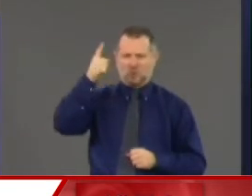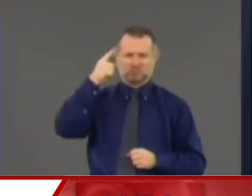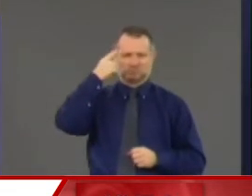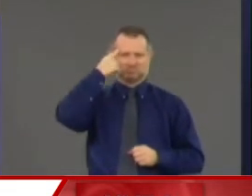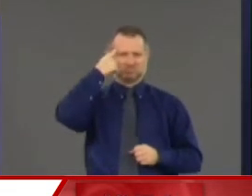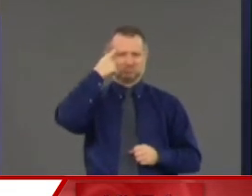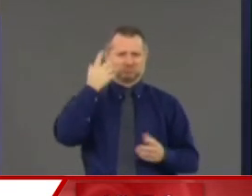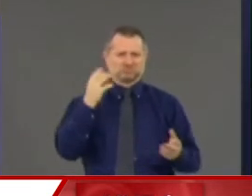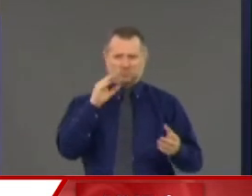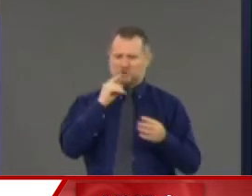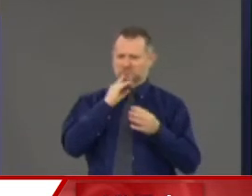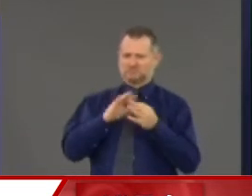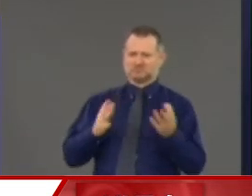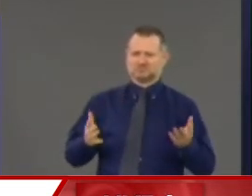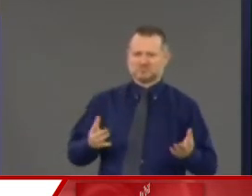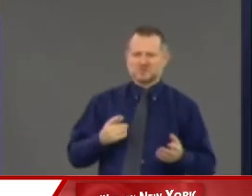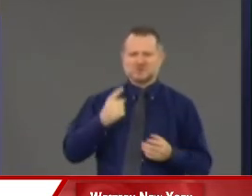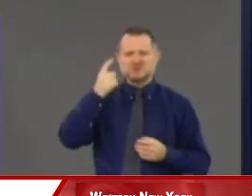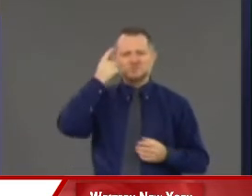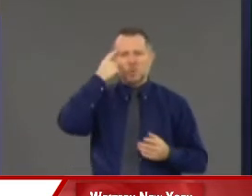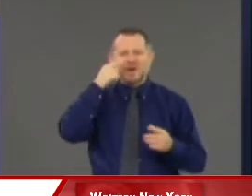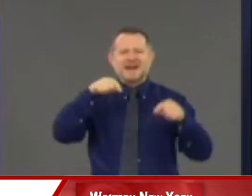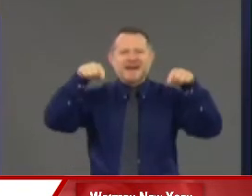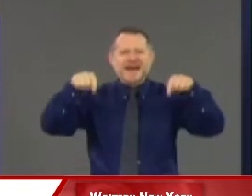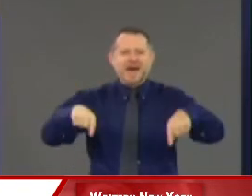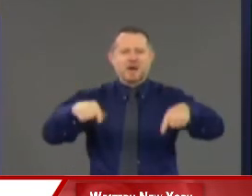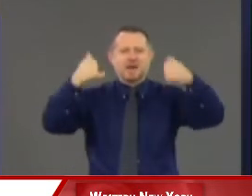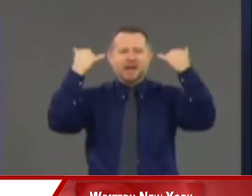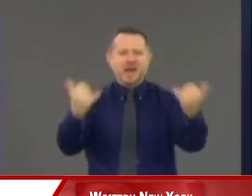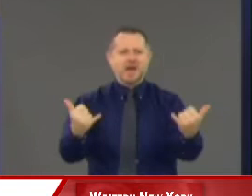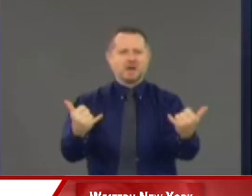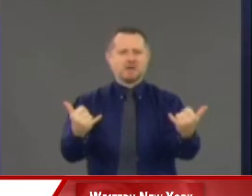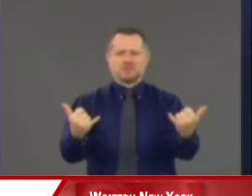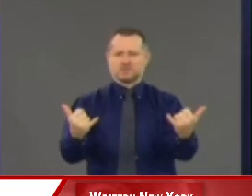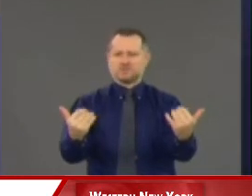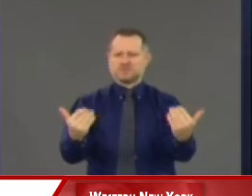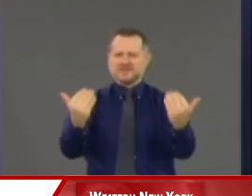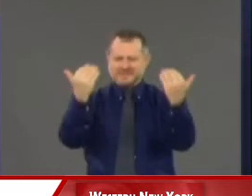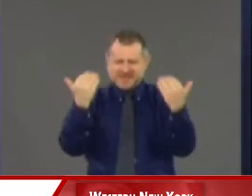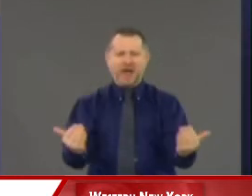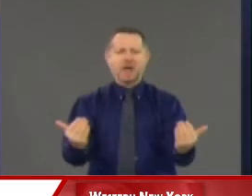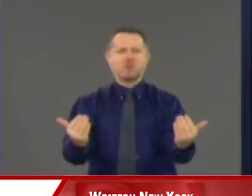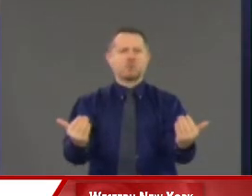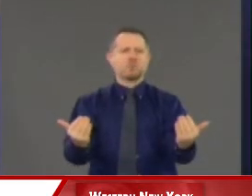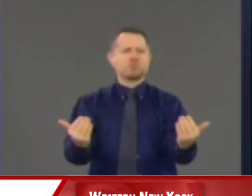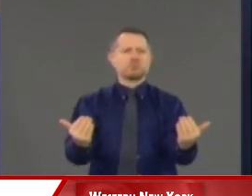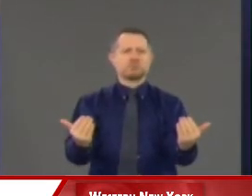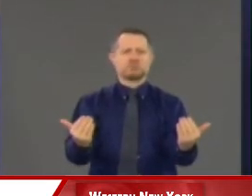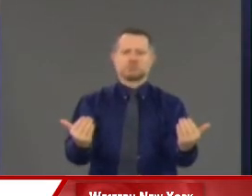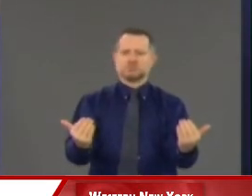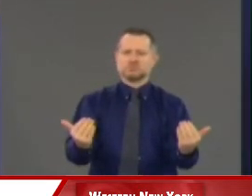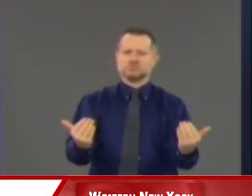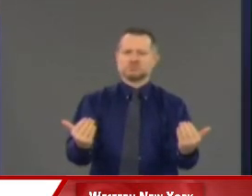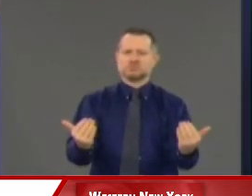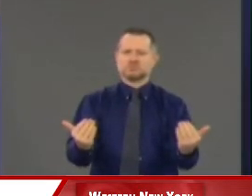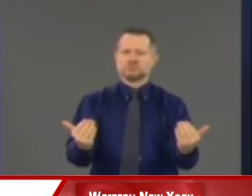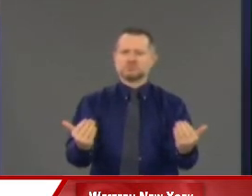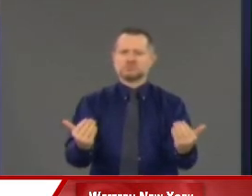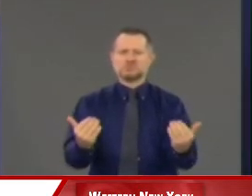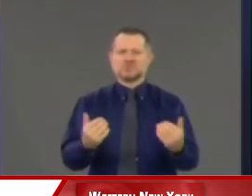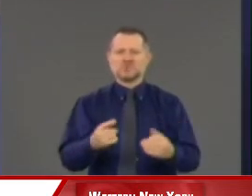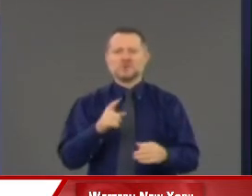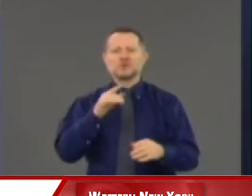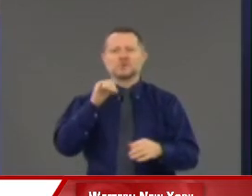And we have to be smart right now. Right now in this state. And we have to be smart tonight